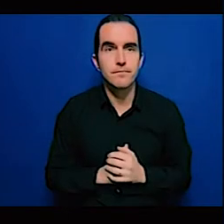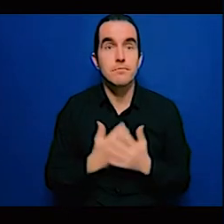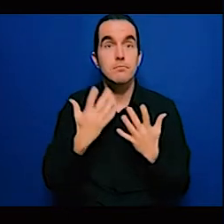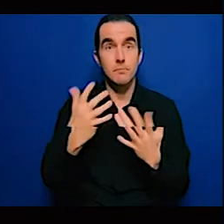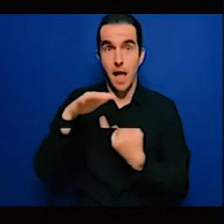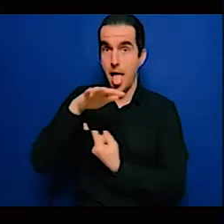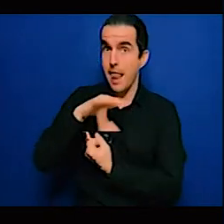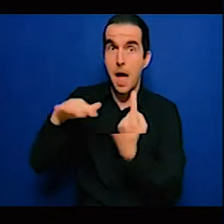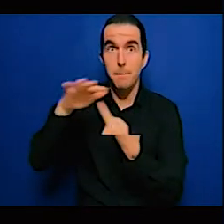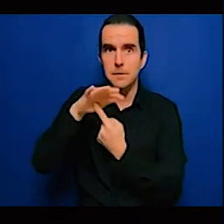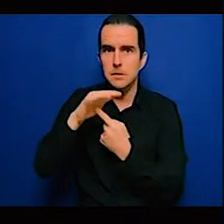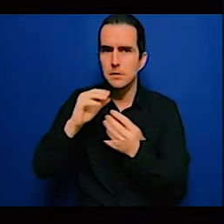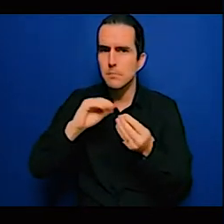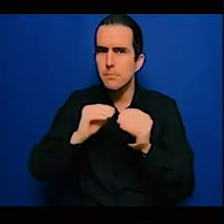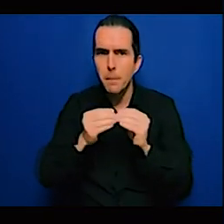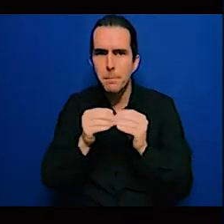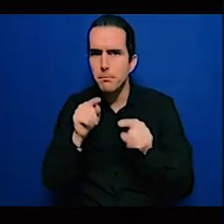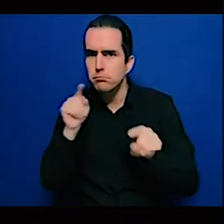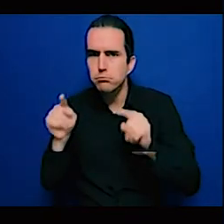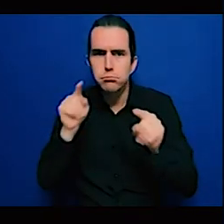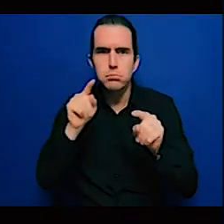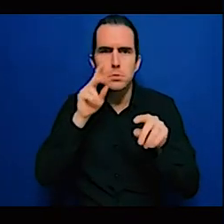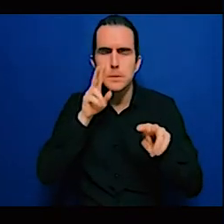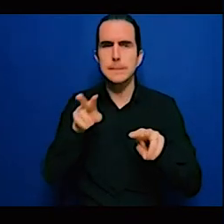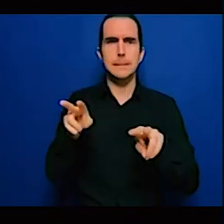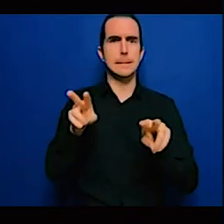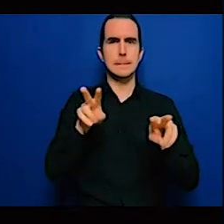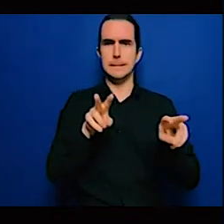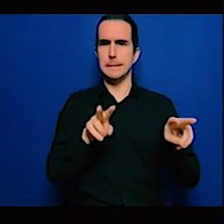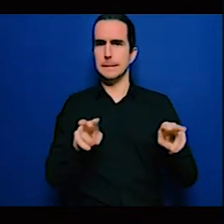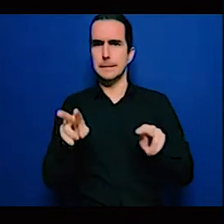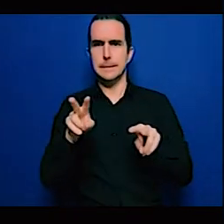please give us the lay of the land. Thank you.